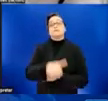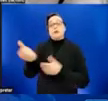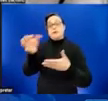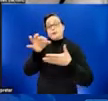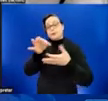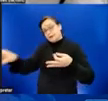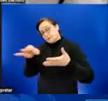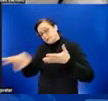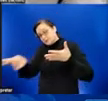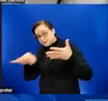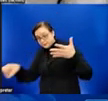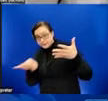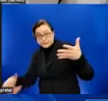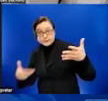please.